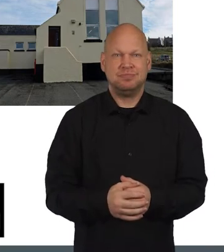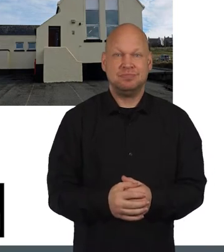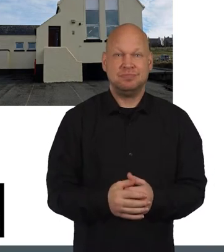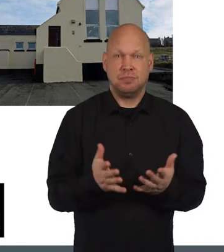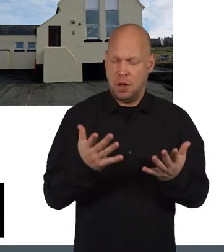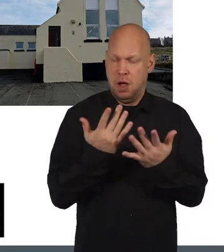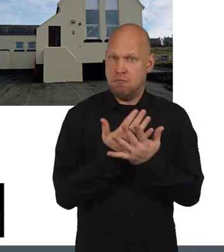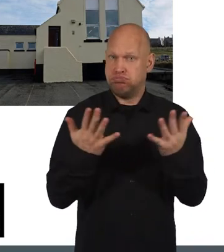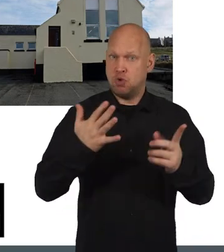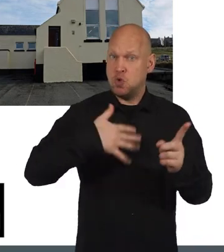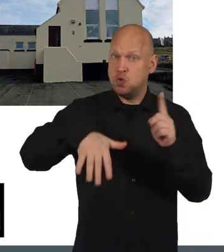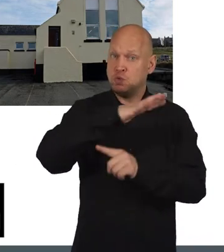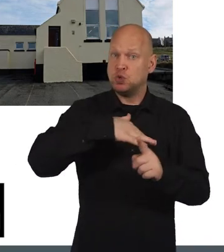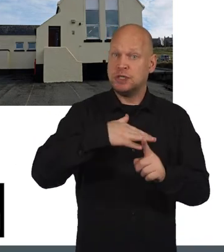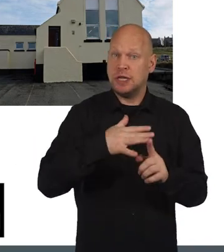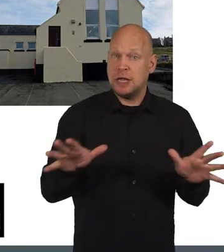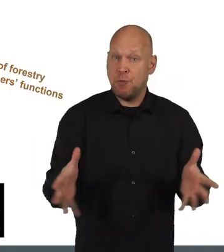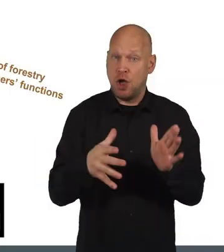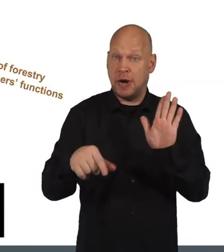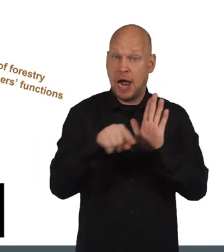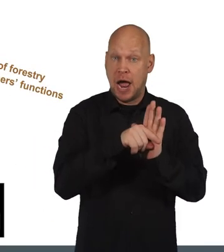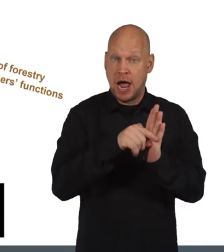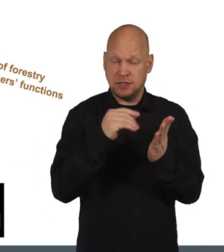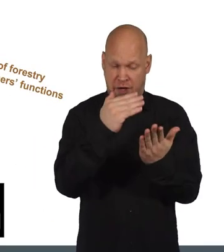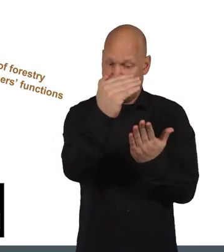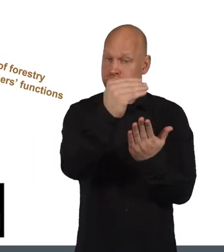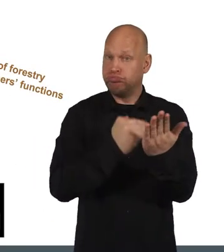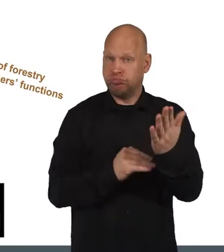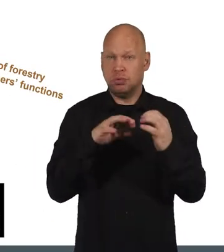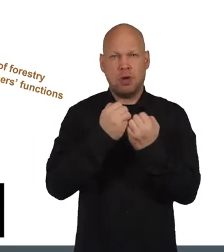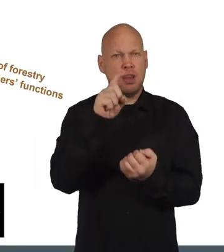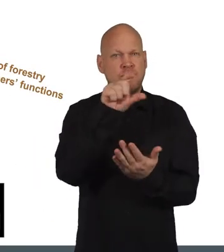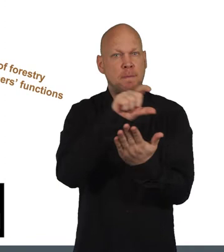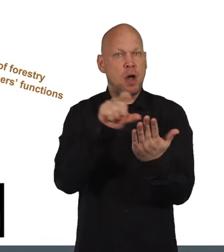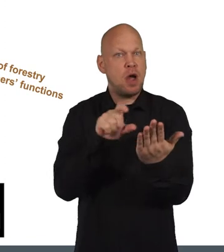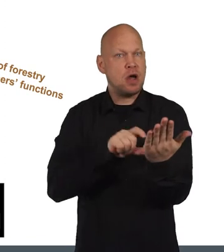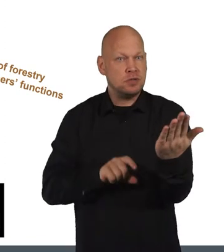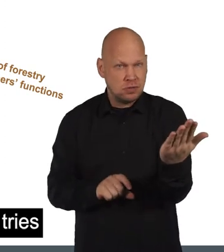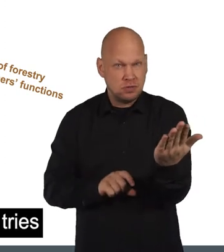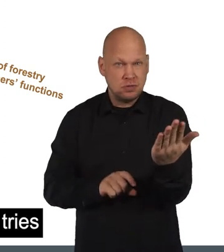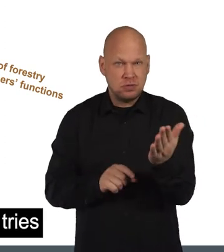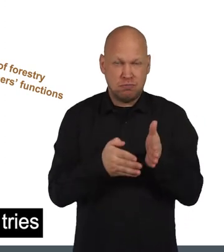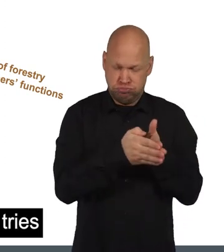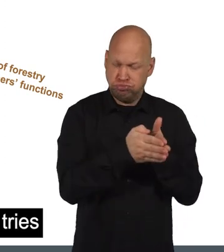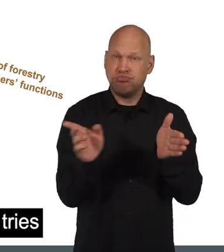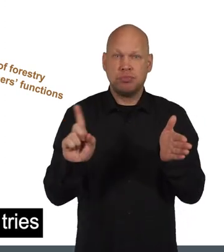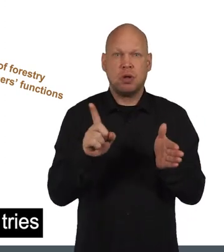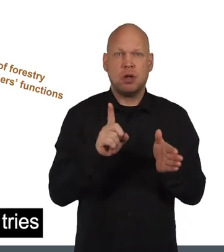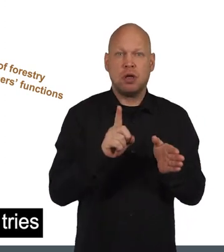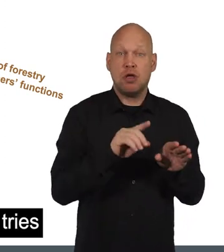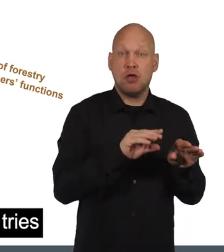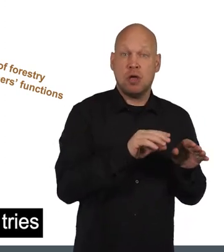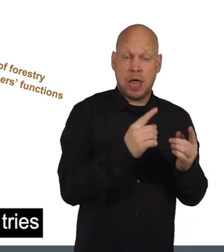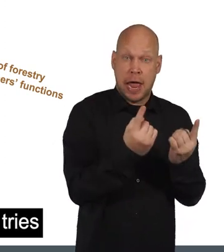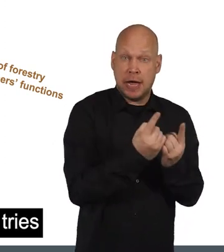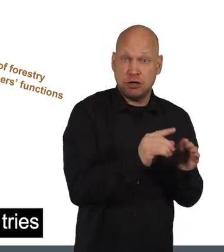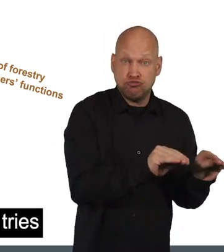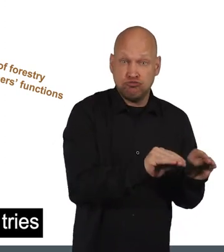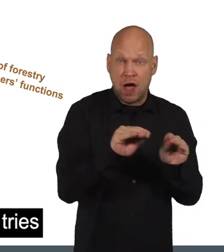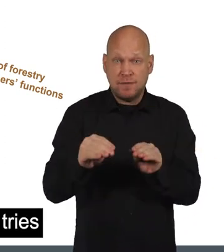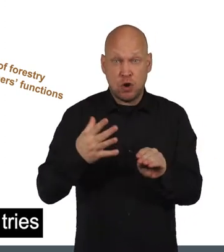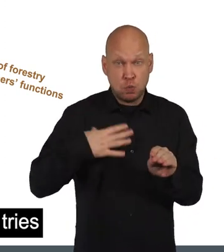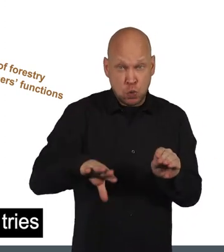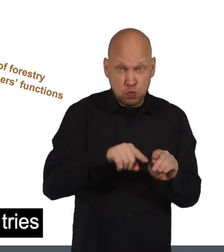There's quite a lot in the Community Empowerment Act with 11 parts in total, ranging from asset transfer